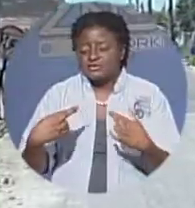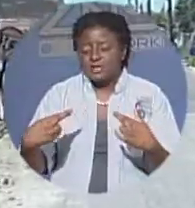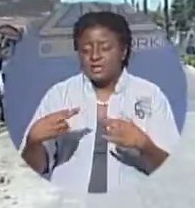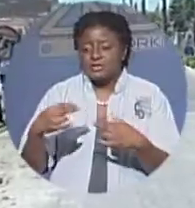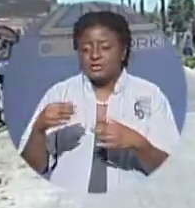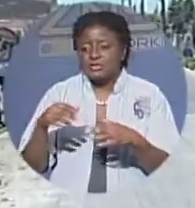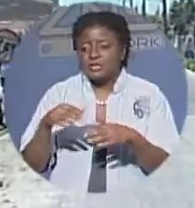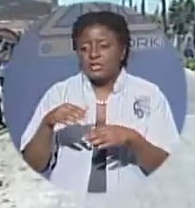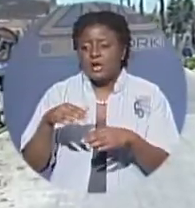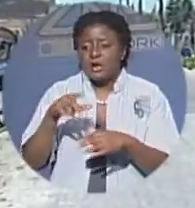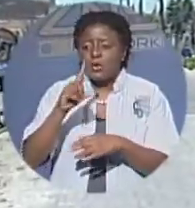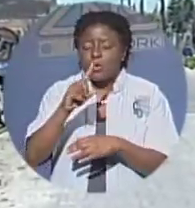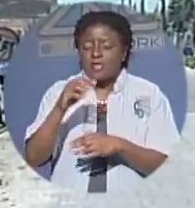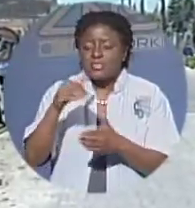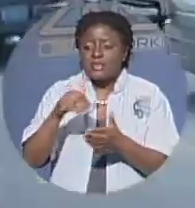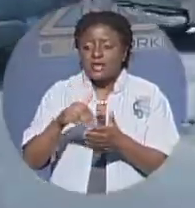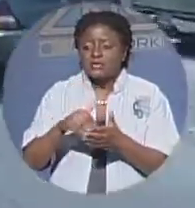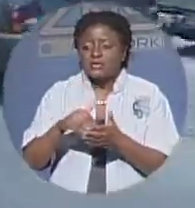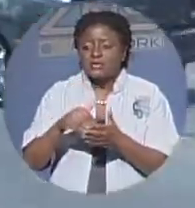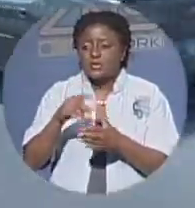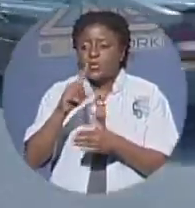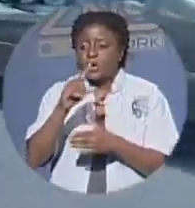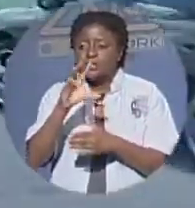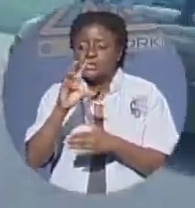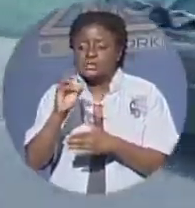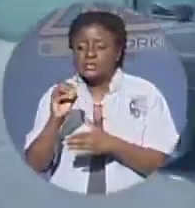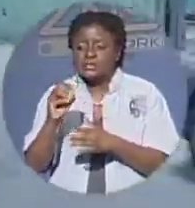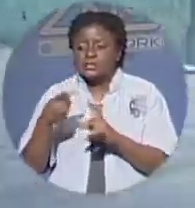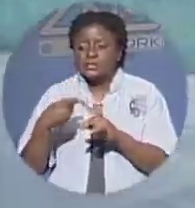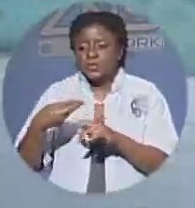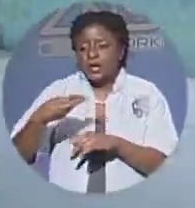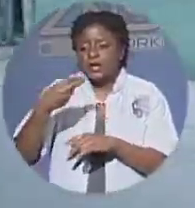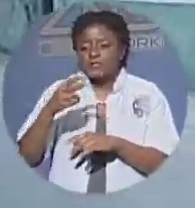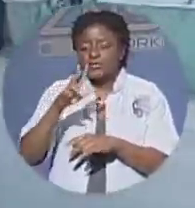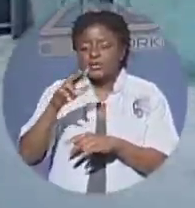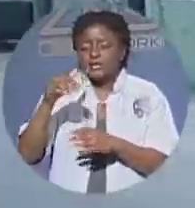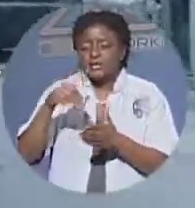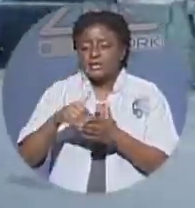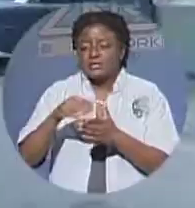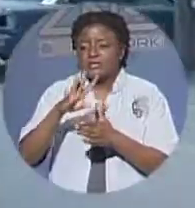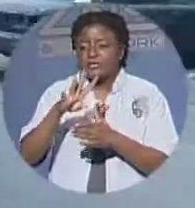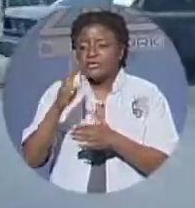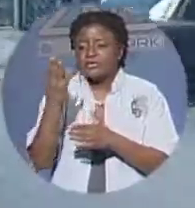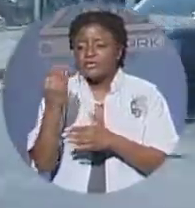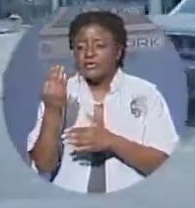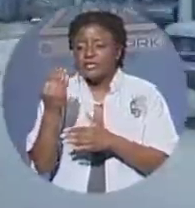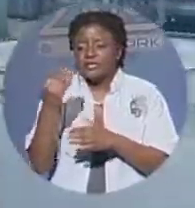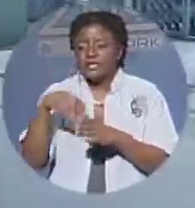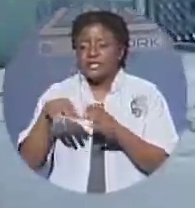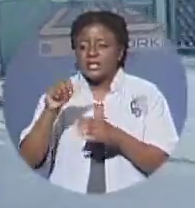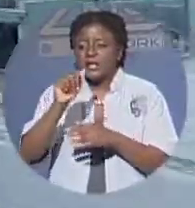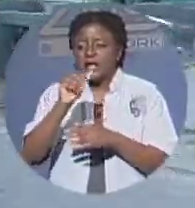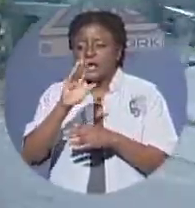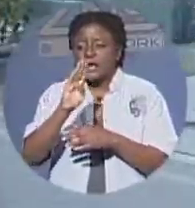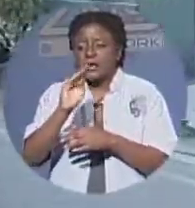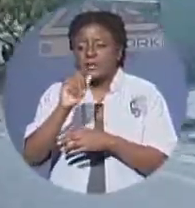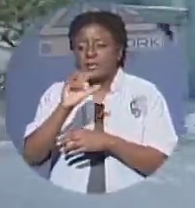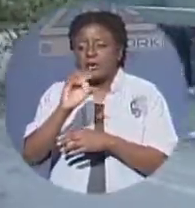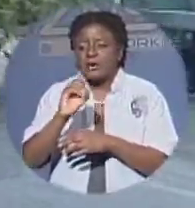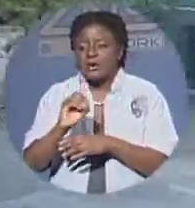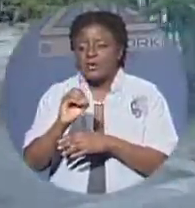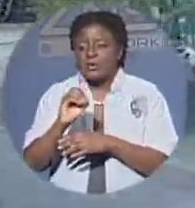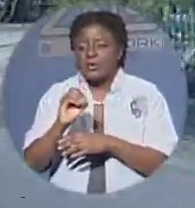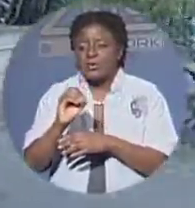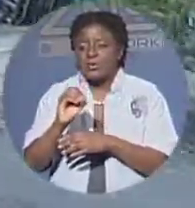1160 in michael to a high of 3414 in north abaco the prime minister added that his government